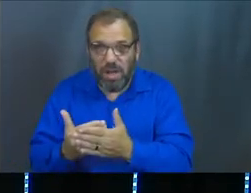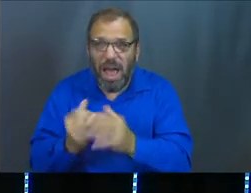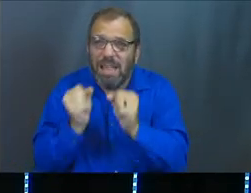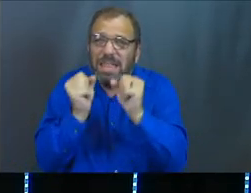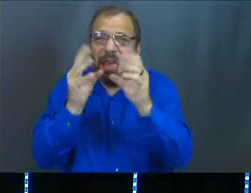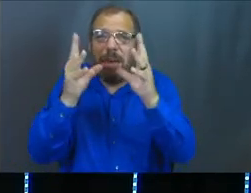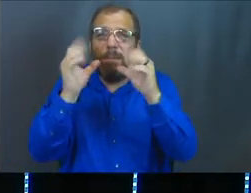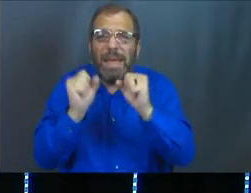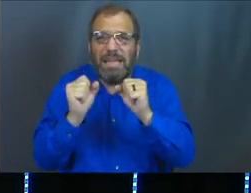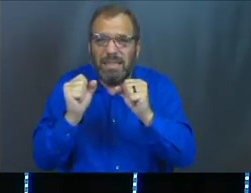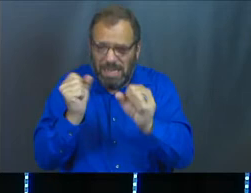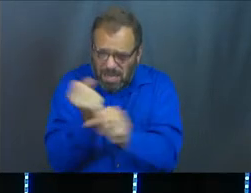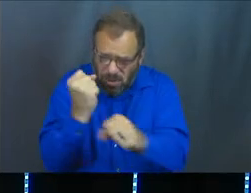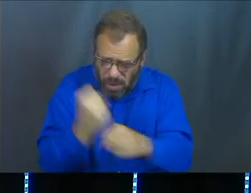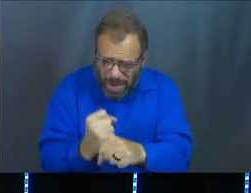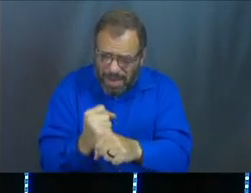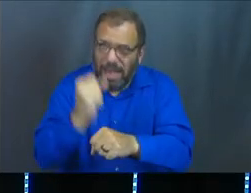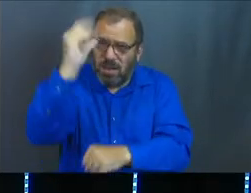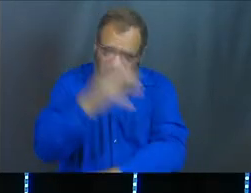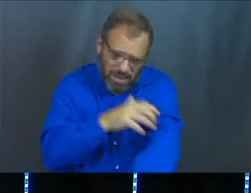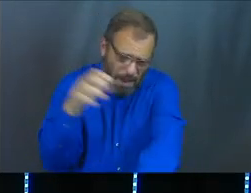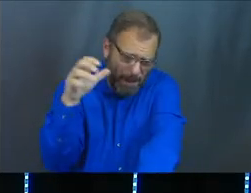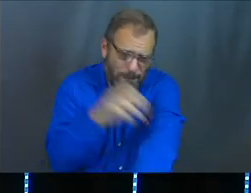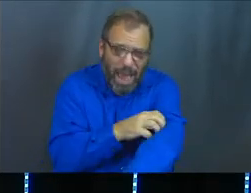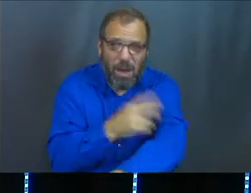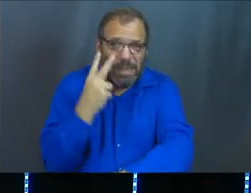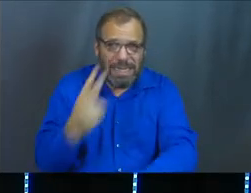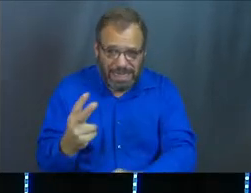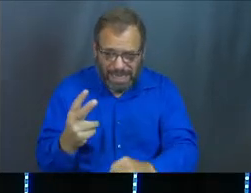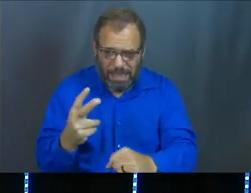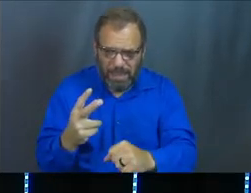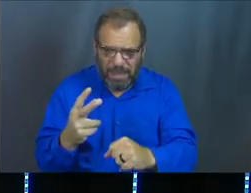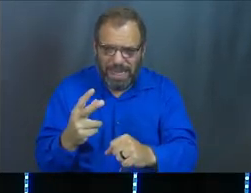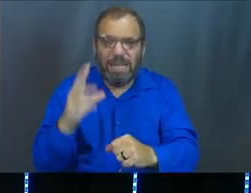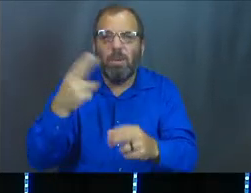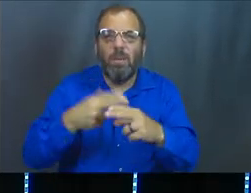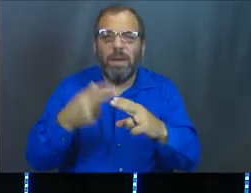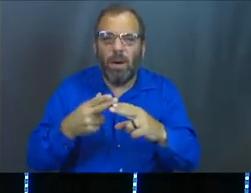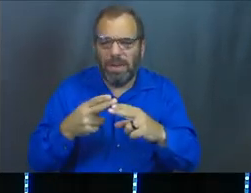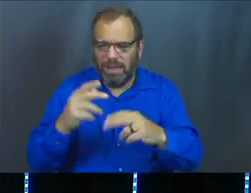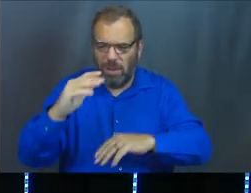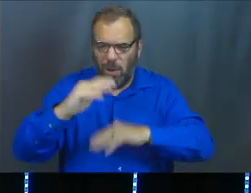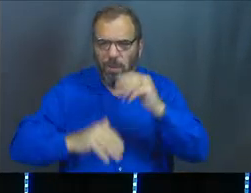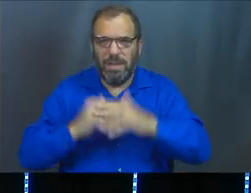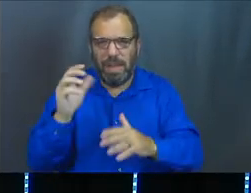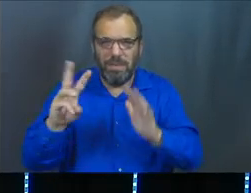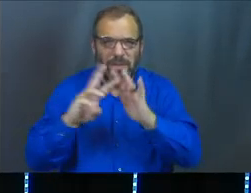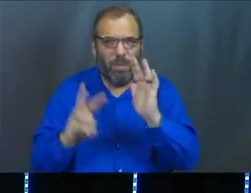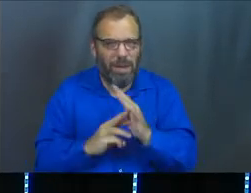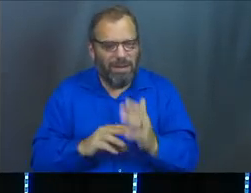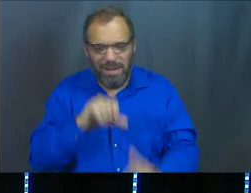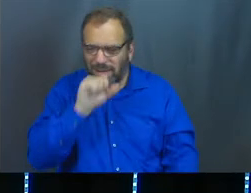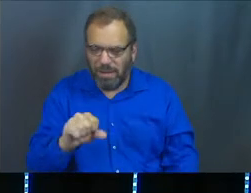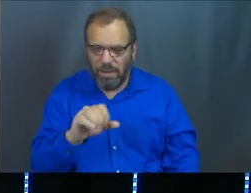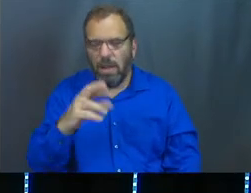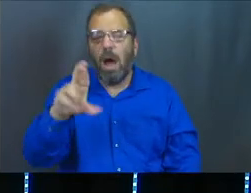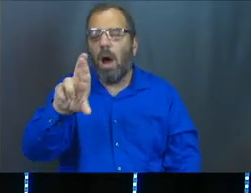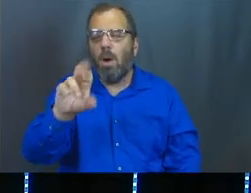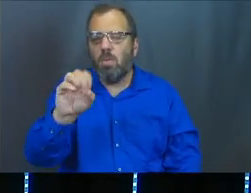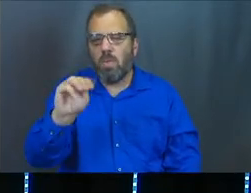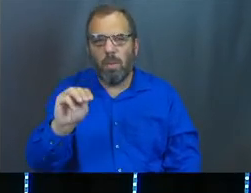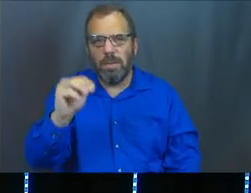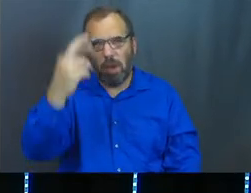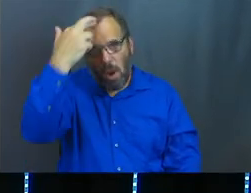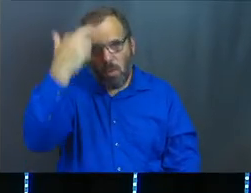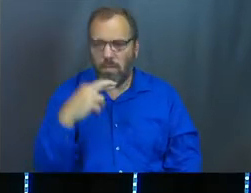amazing creativity and power of God we see in his redemptive will. Love this, Romans 8, 28. We